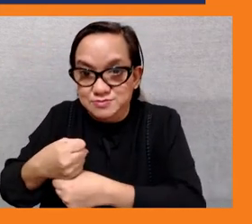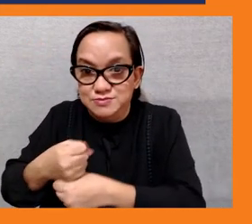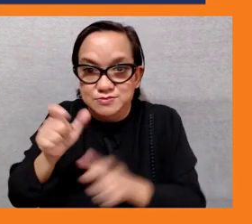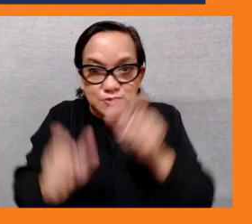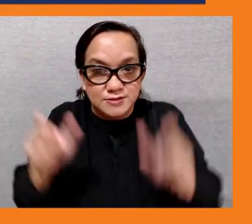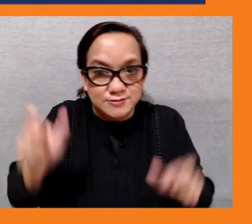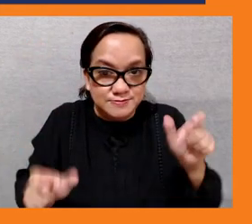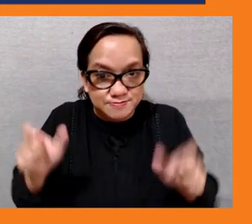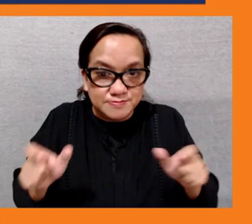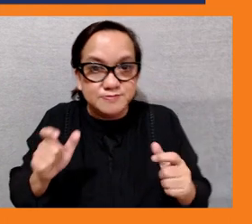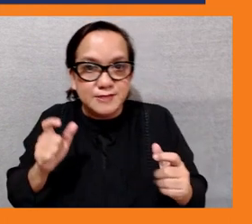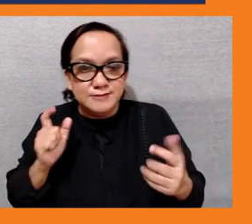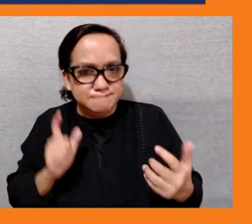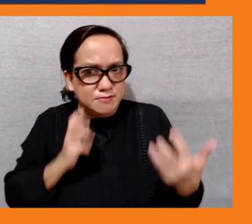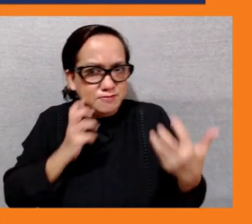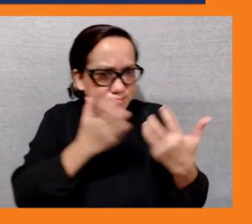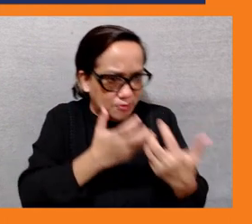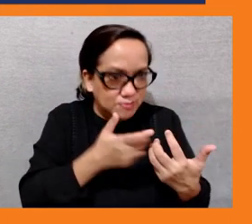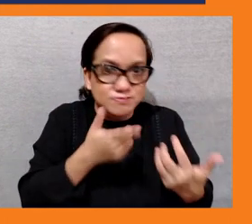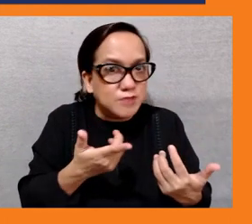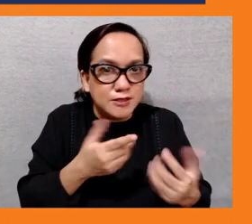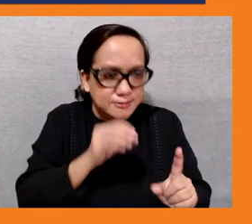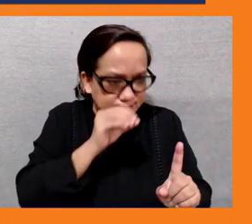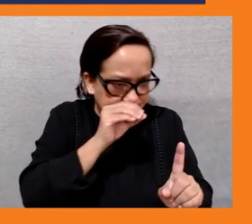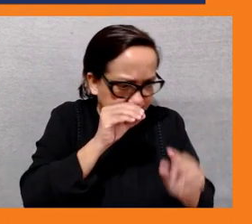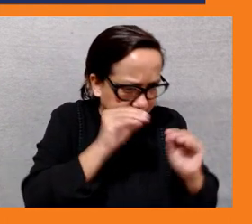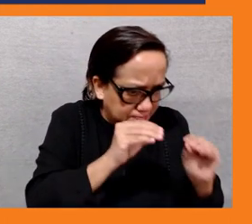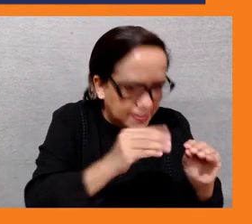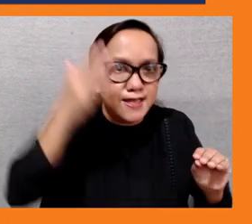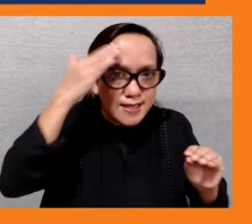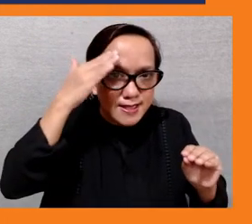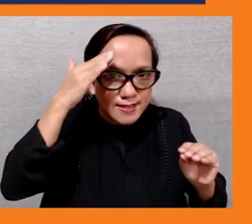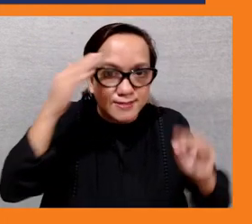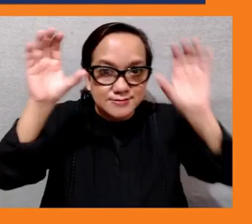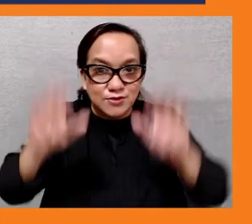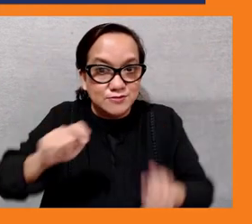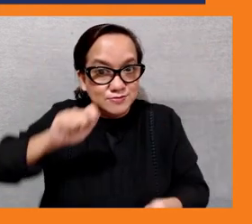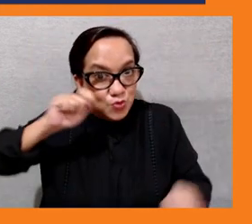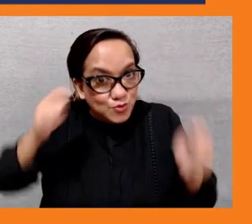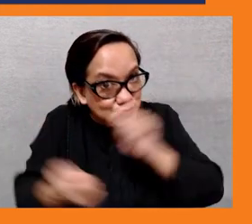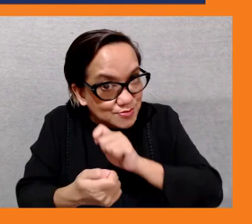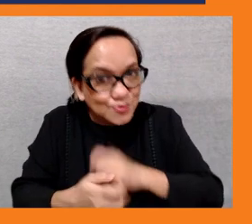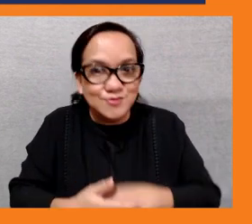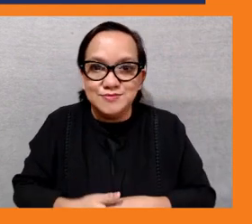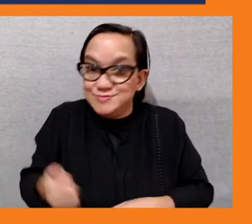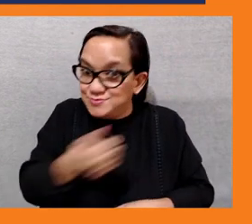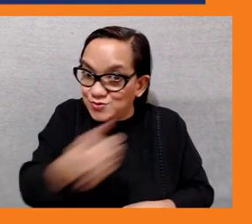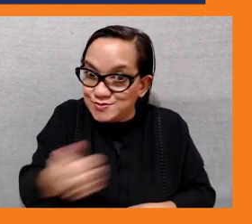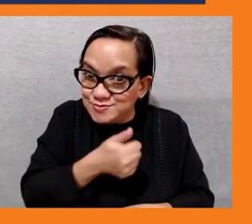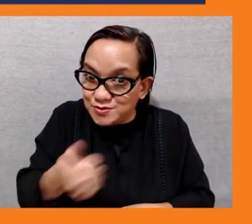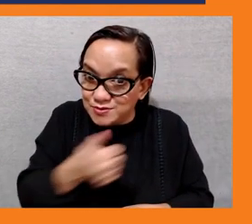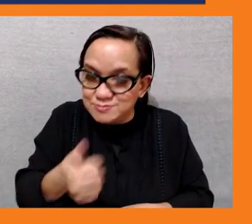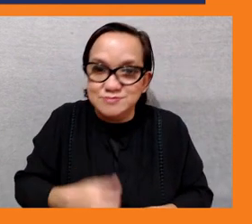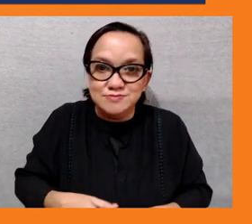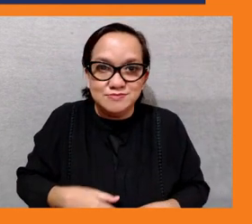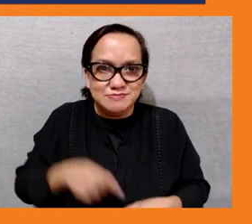energy or decarbonization of transport systems so it's really important to start to start those together and